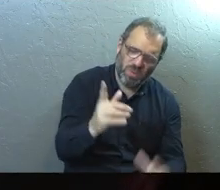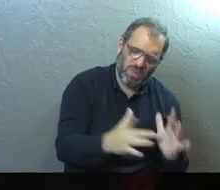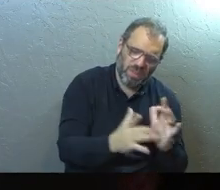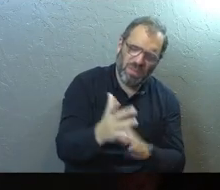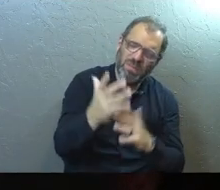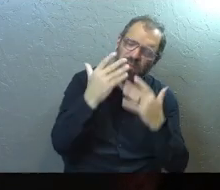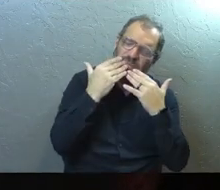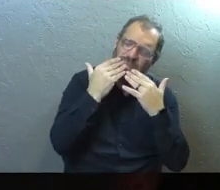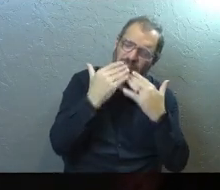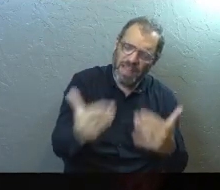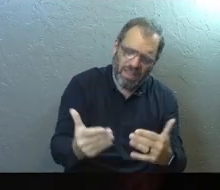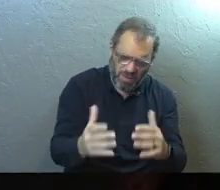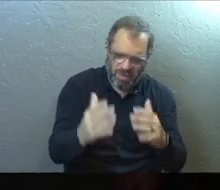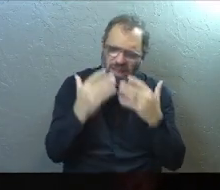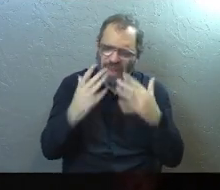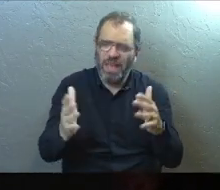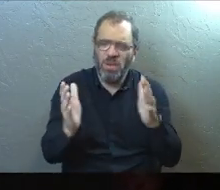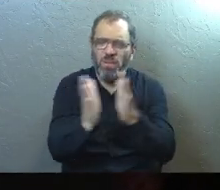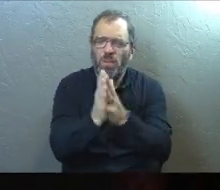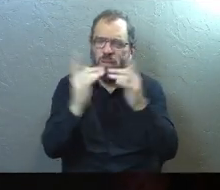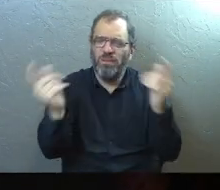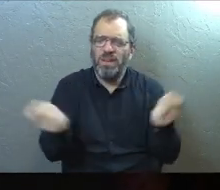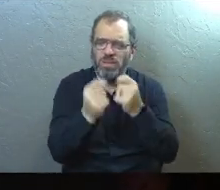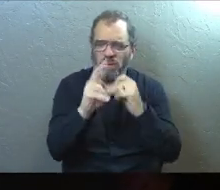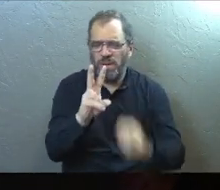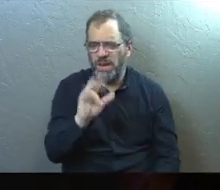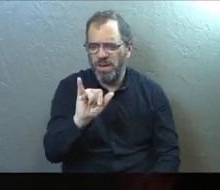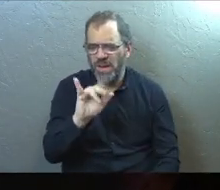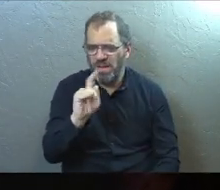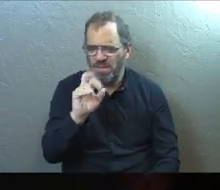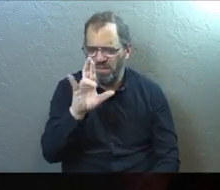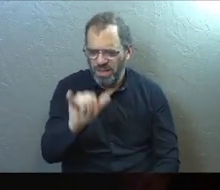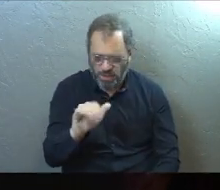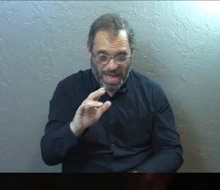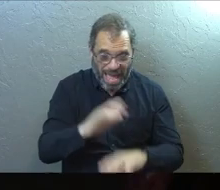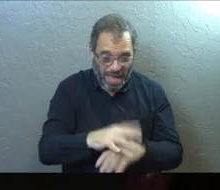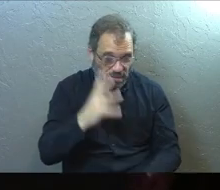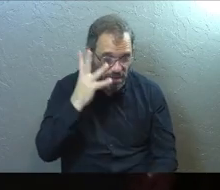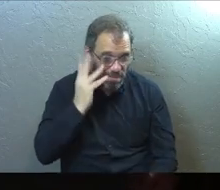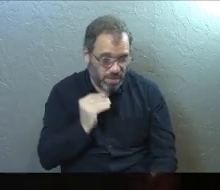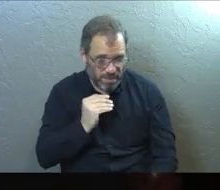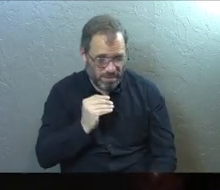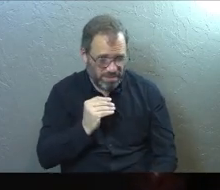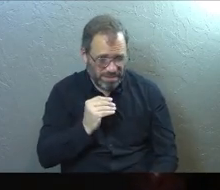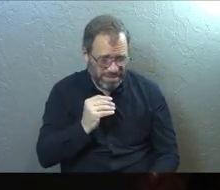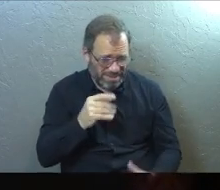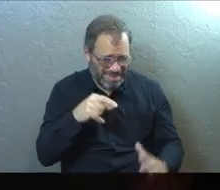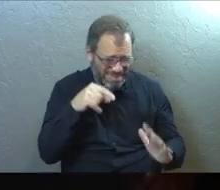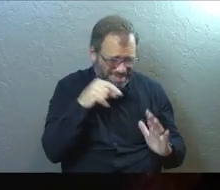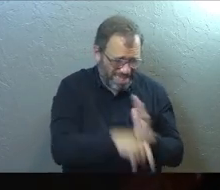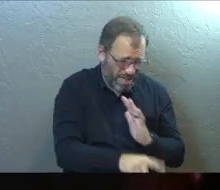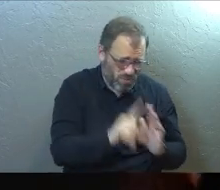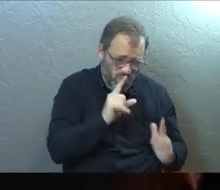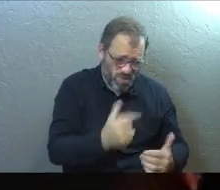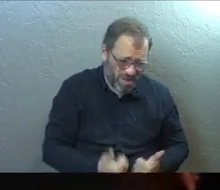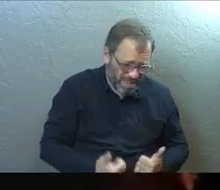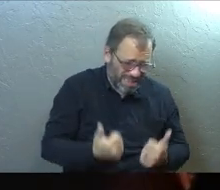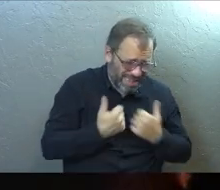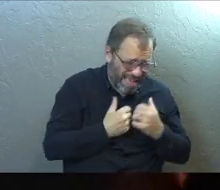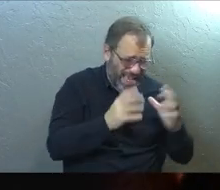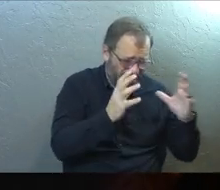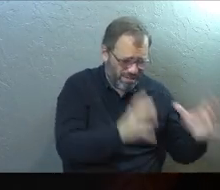Thank you. Thank you for victory. That even as we experience the depths and the realities